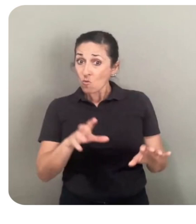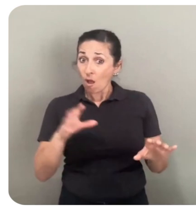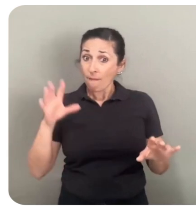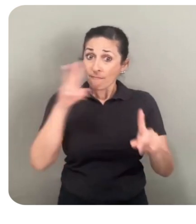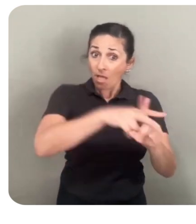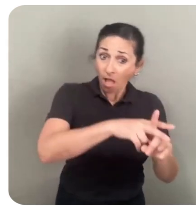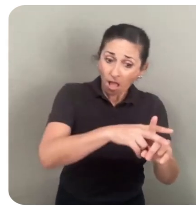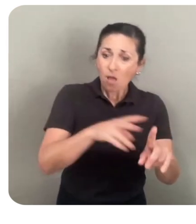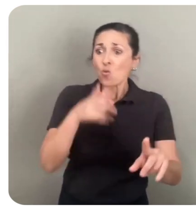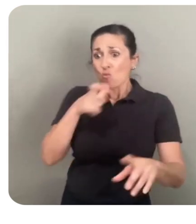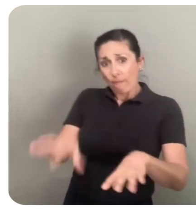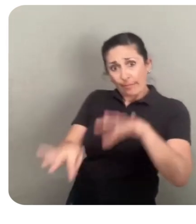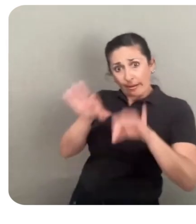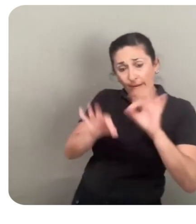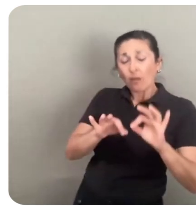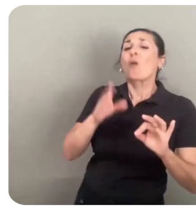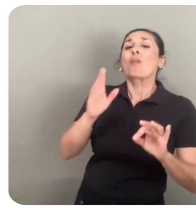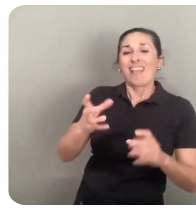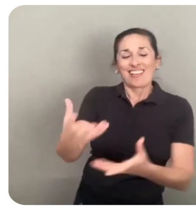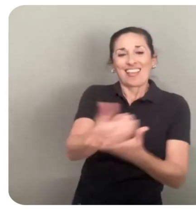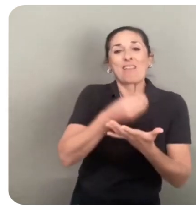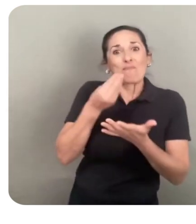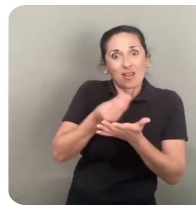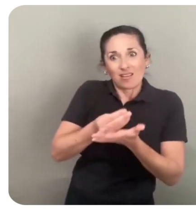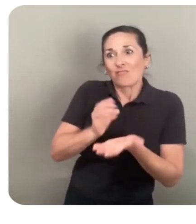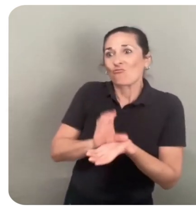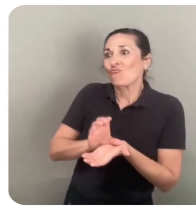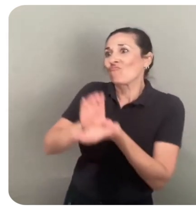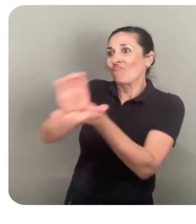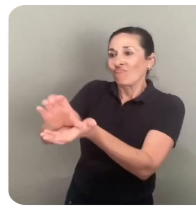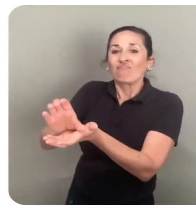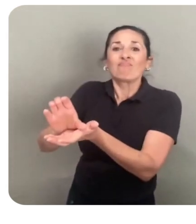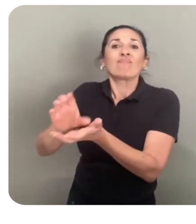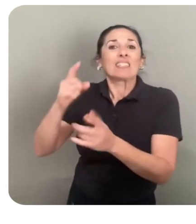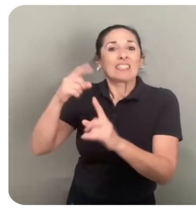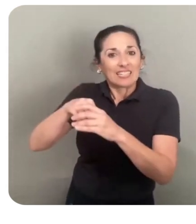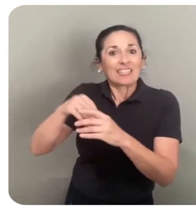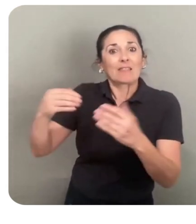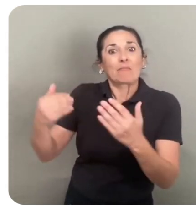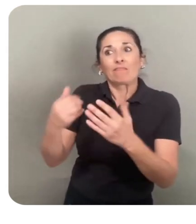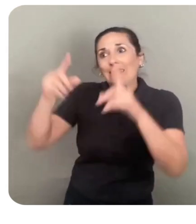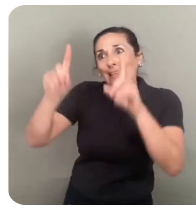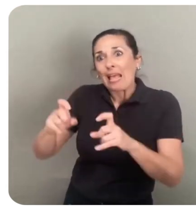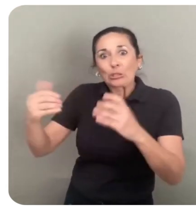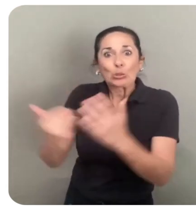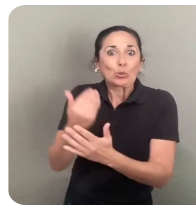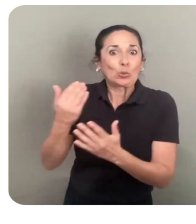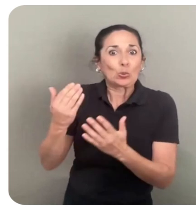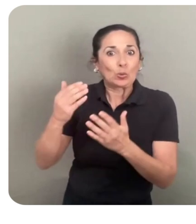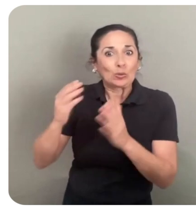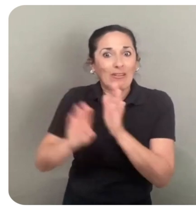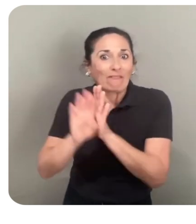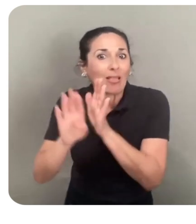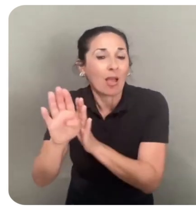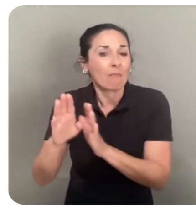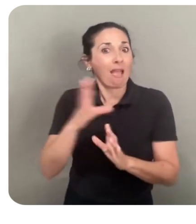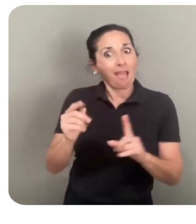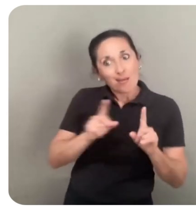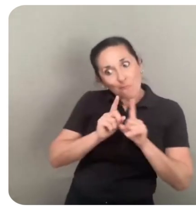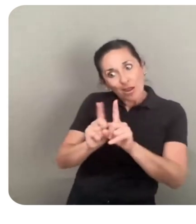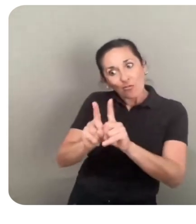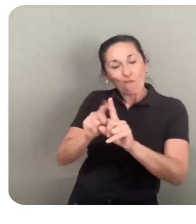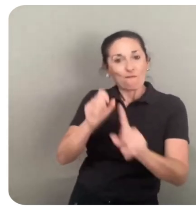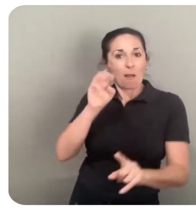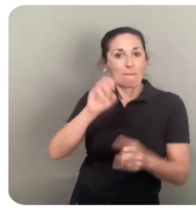seed stage grant funding to prototype their experiences, as well as product resources and mentoring from Meta and participating